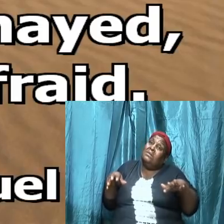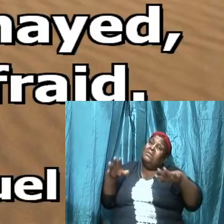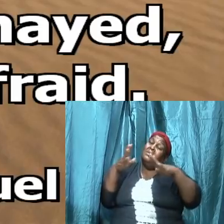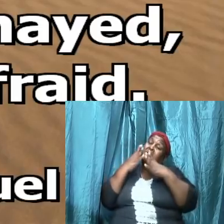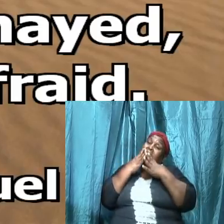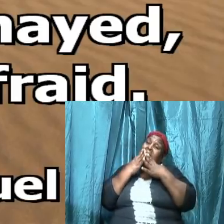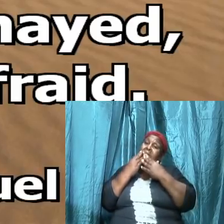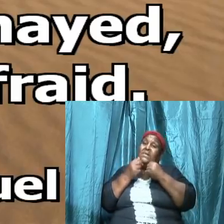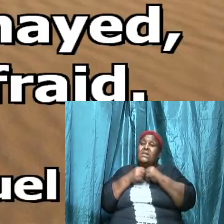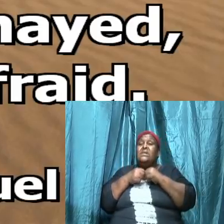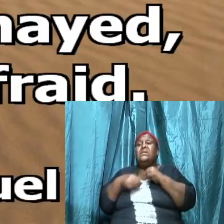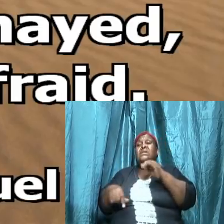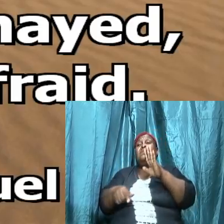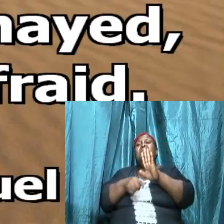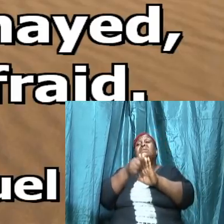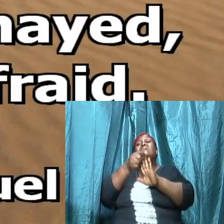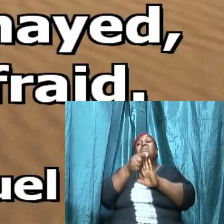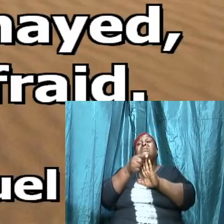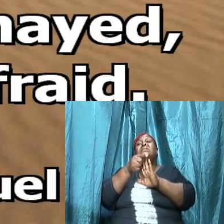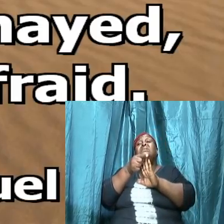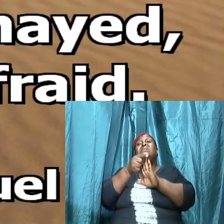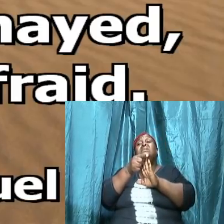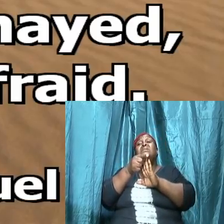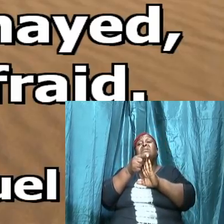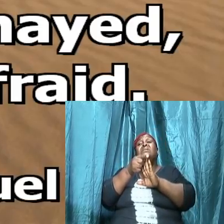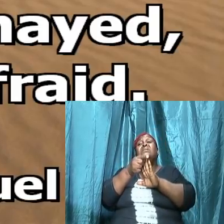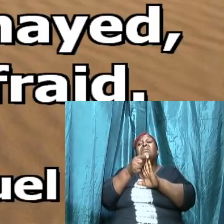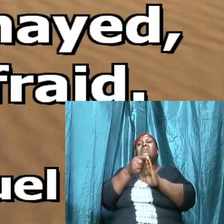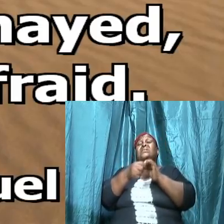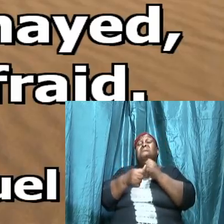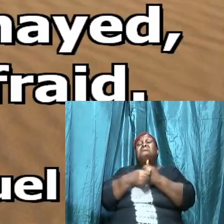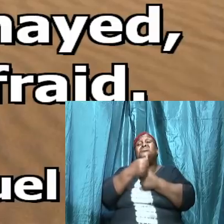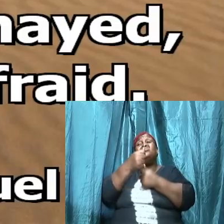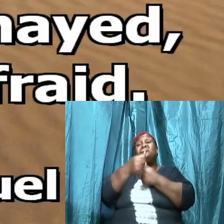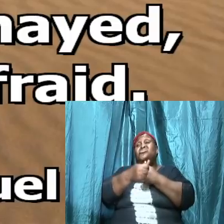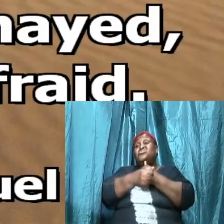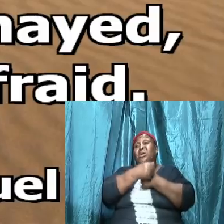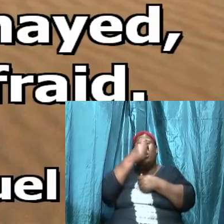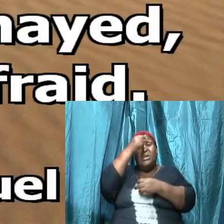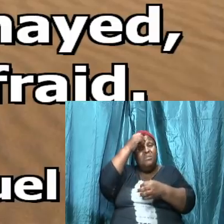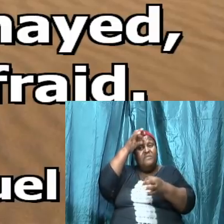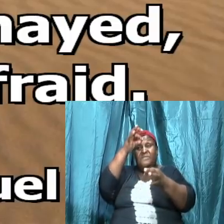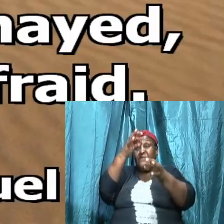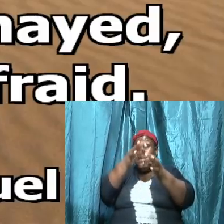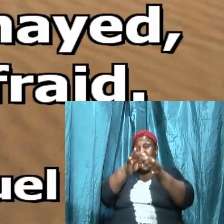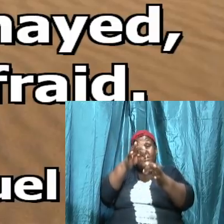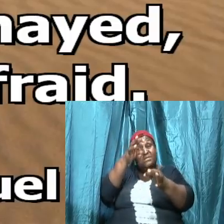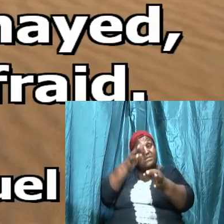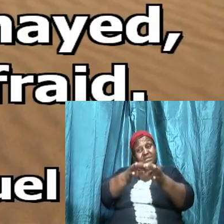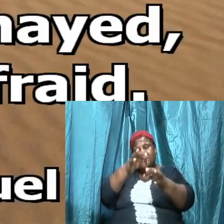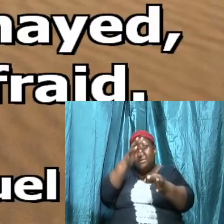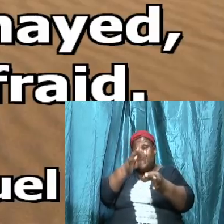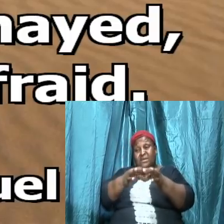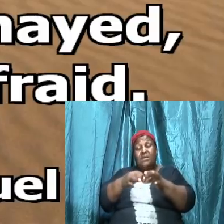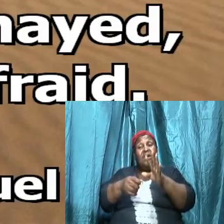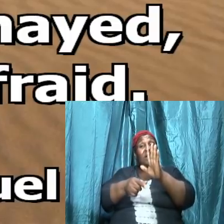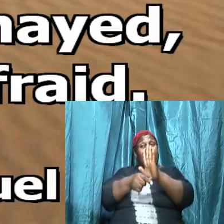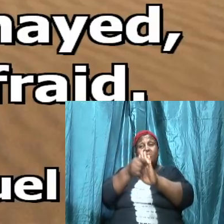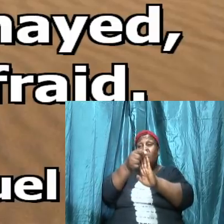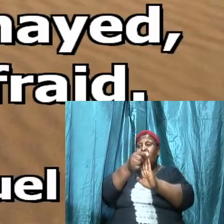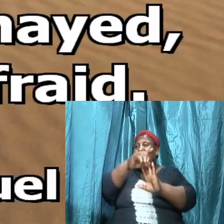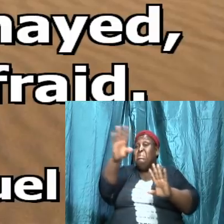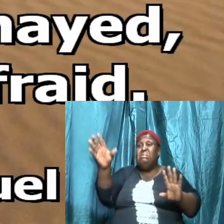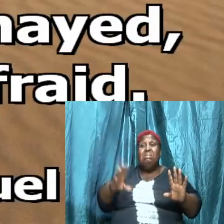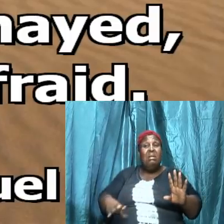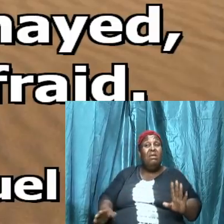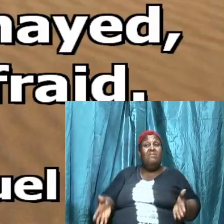Goliath immobilized them totally and listen Goliath never lift a sword yet